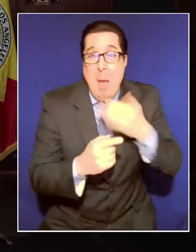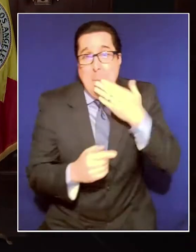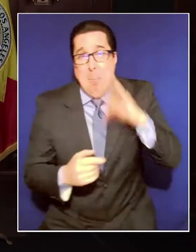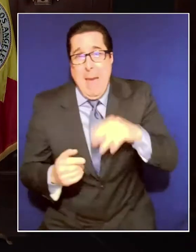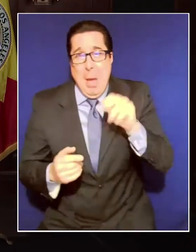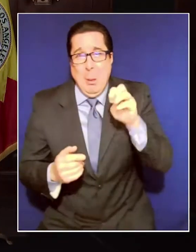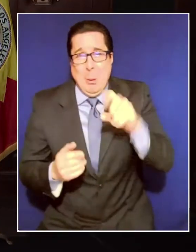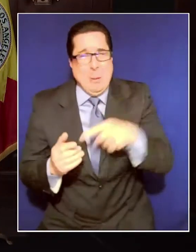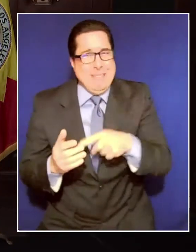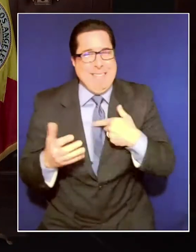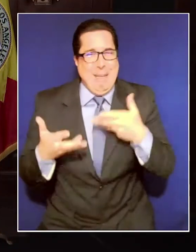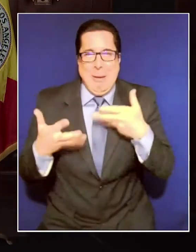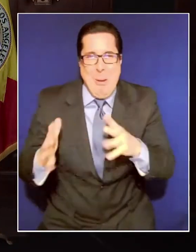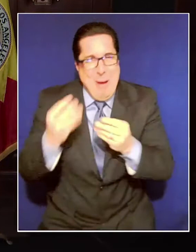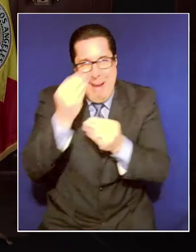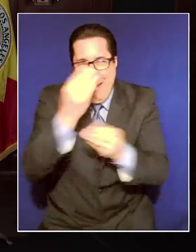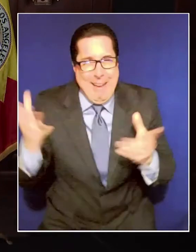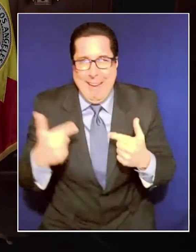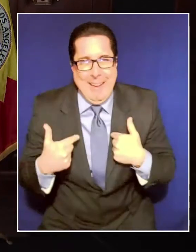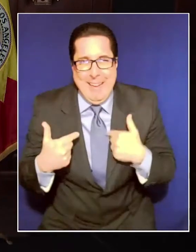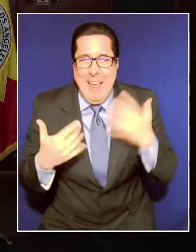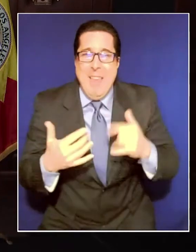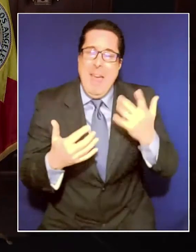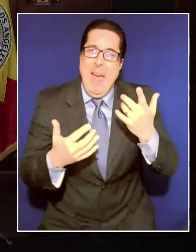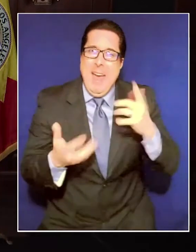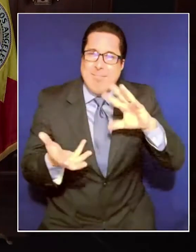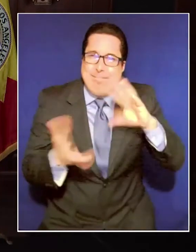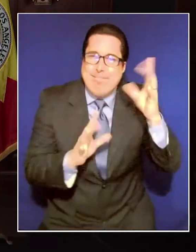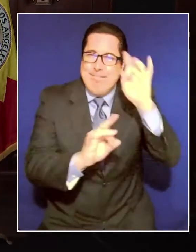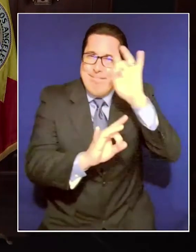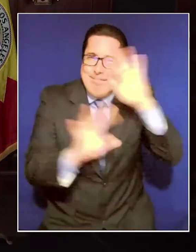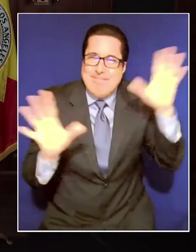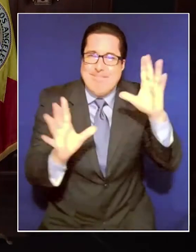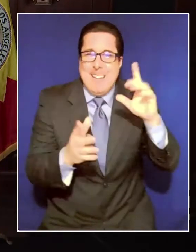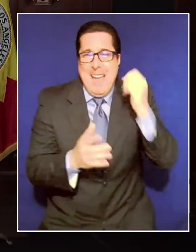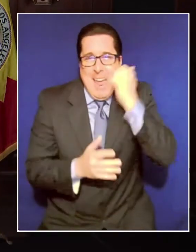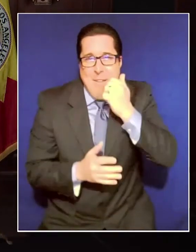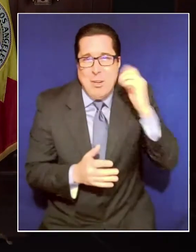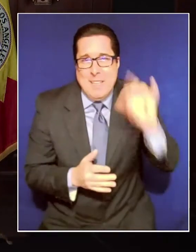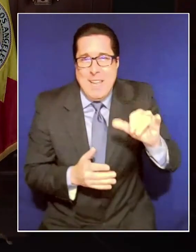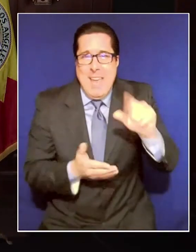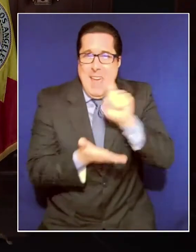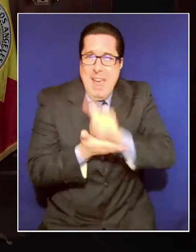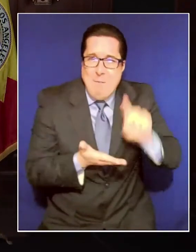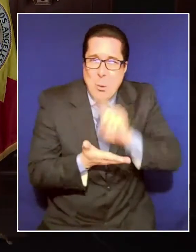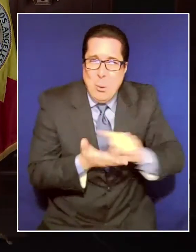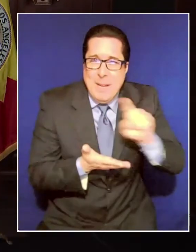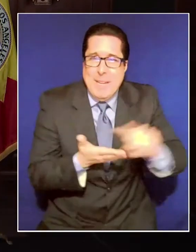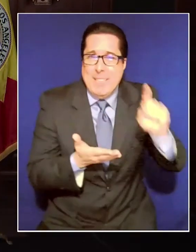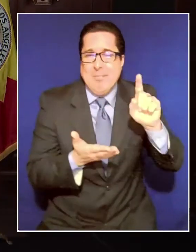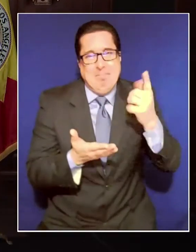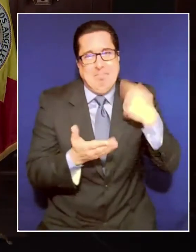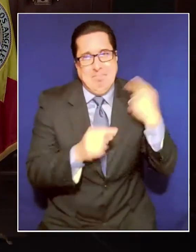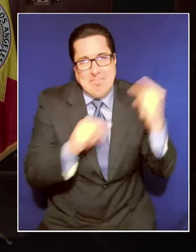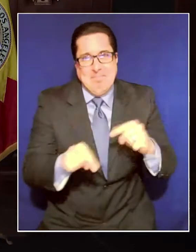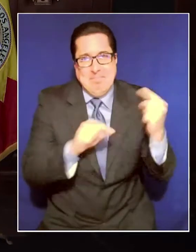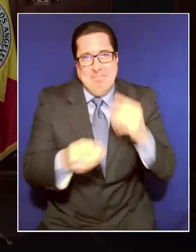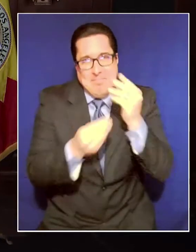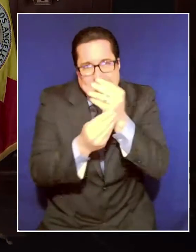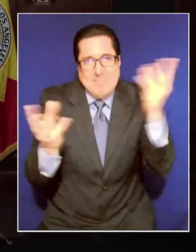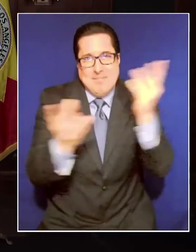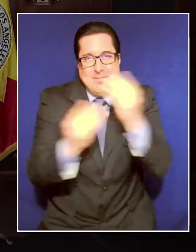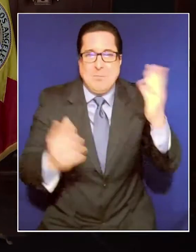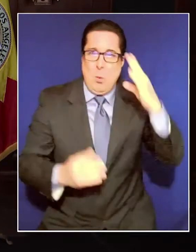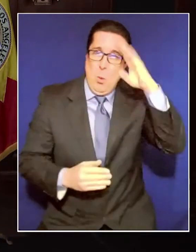the triumph of every day and every week, I am filled with the strength of knowing that each one of you is doing your part